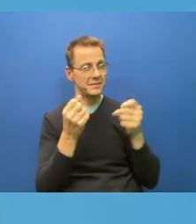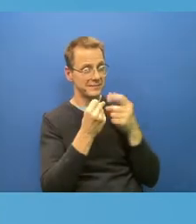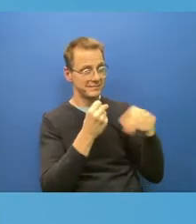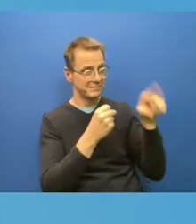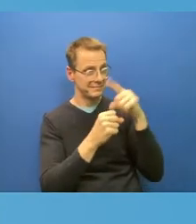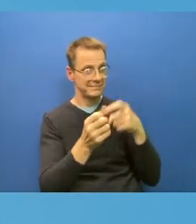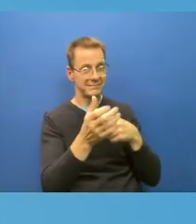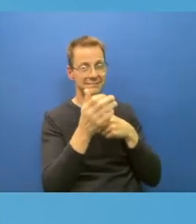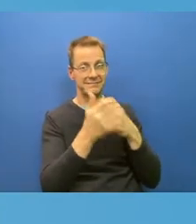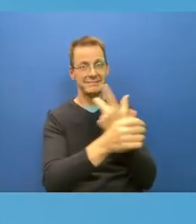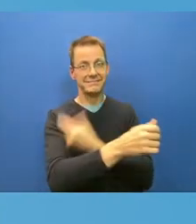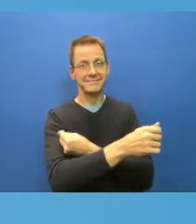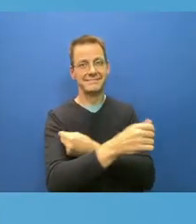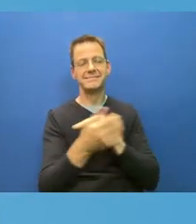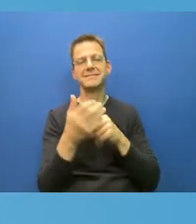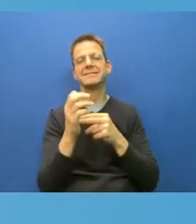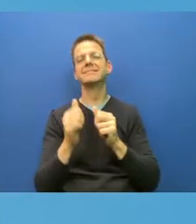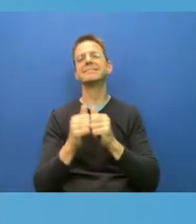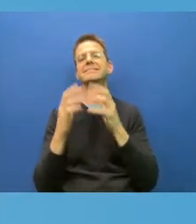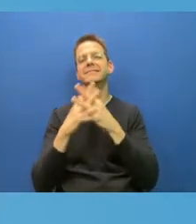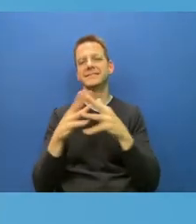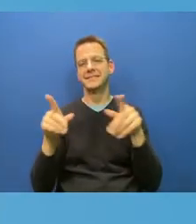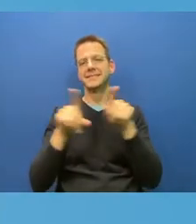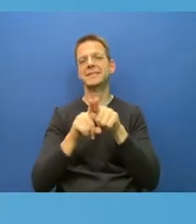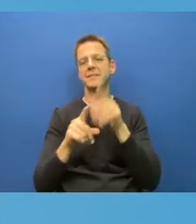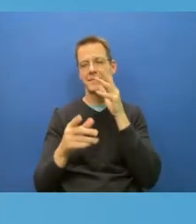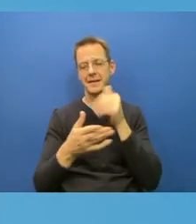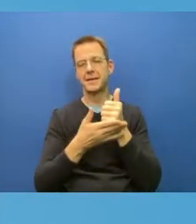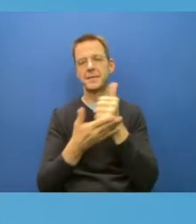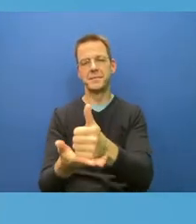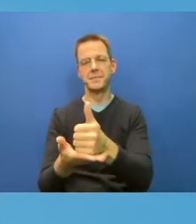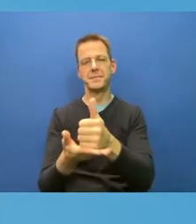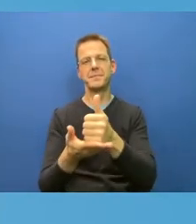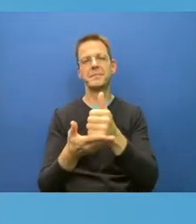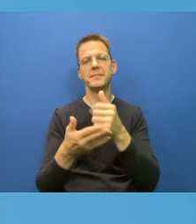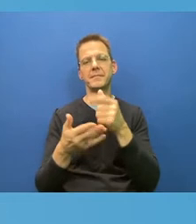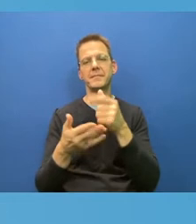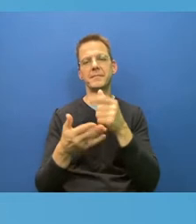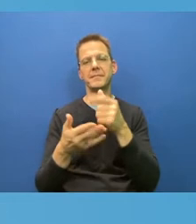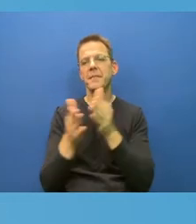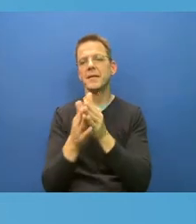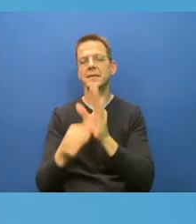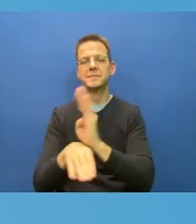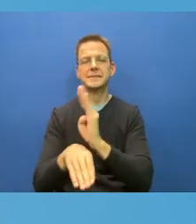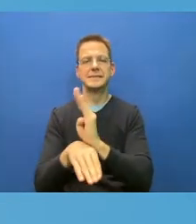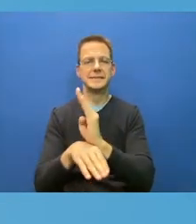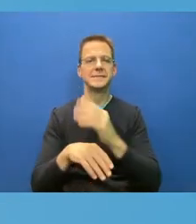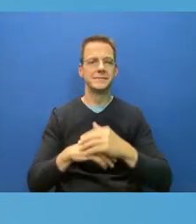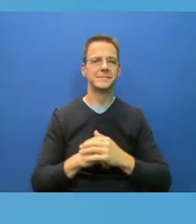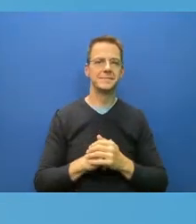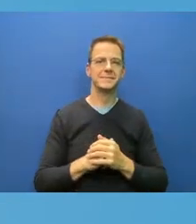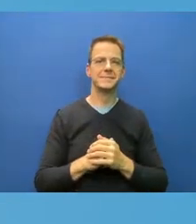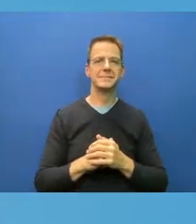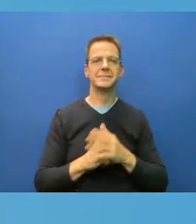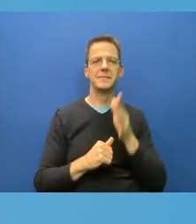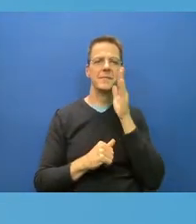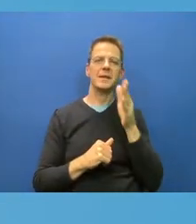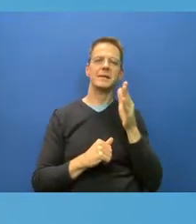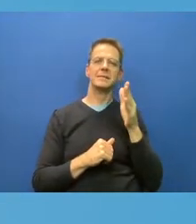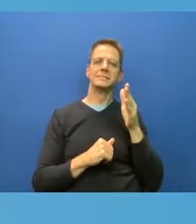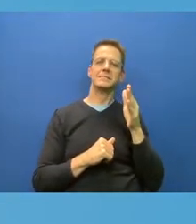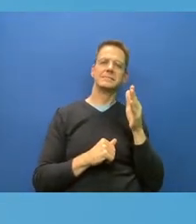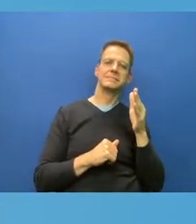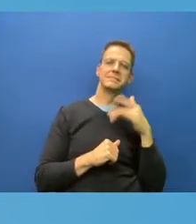and they'll be empowered and emboldened to to themselves consider putting into place be it employee vaccine